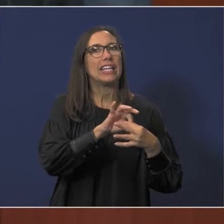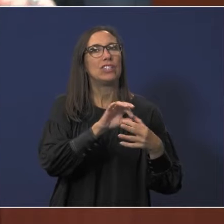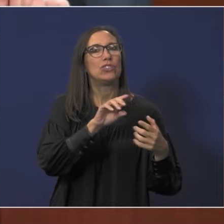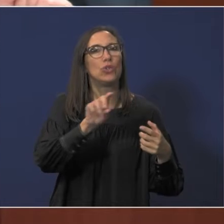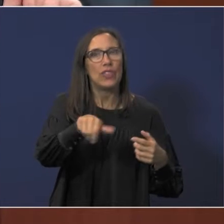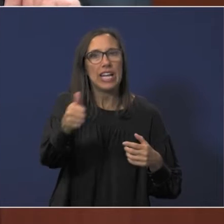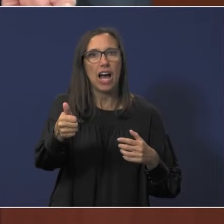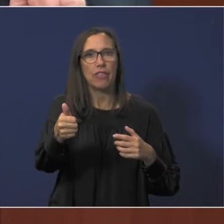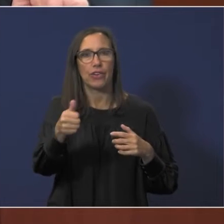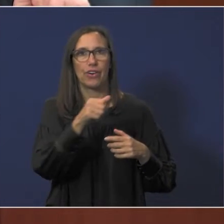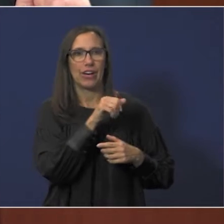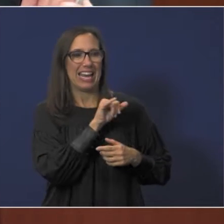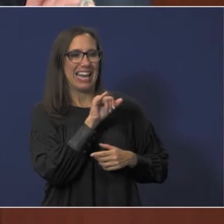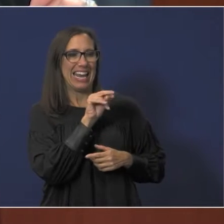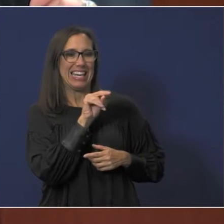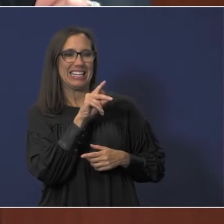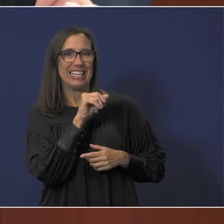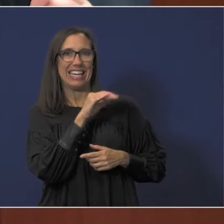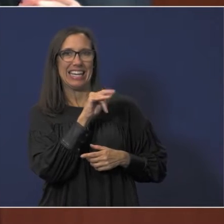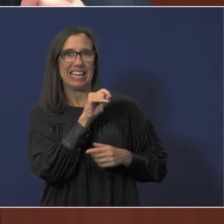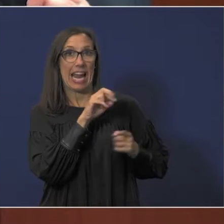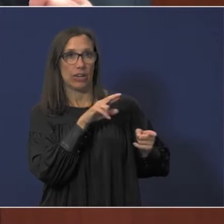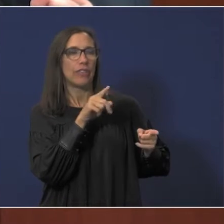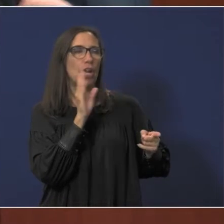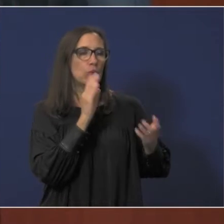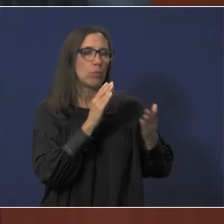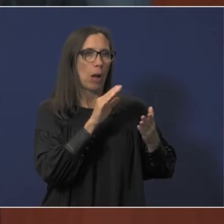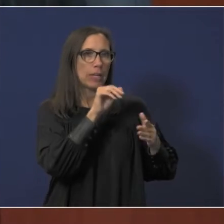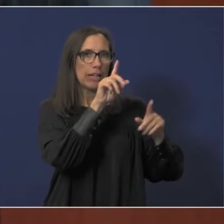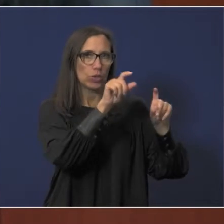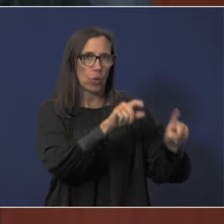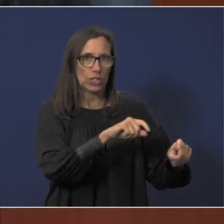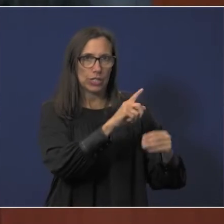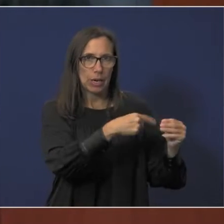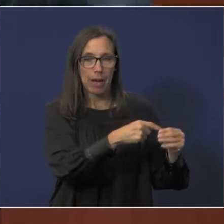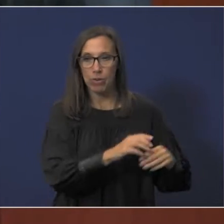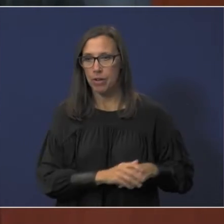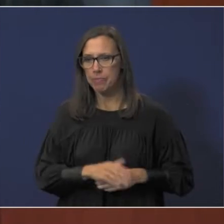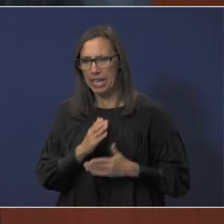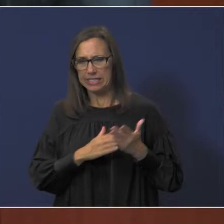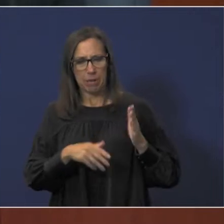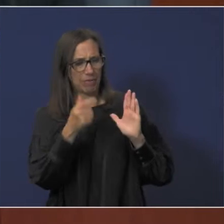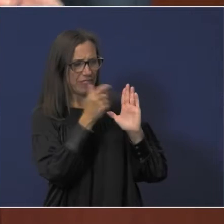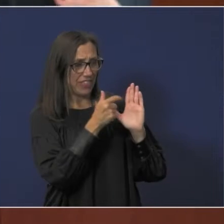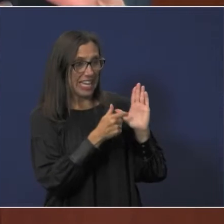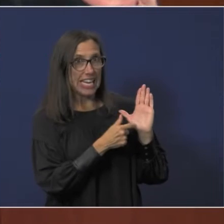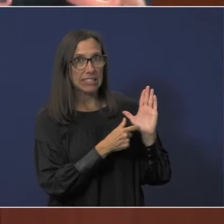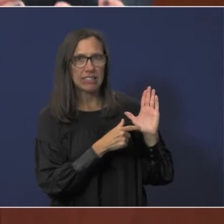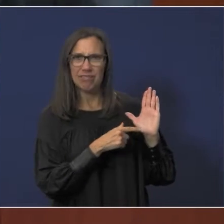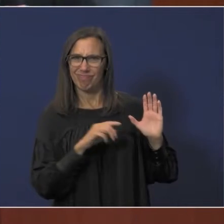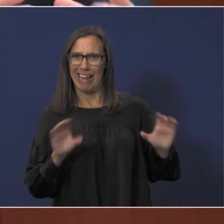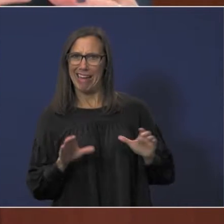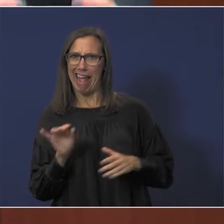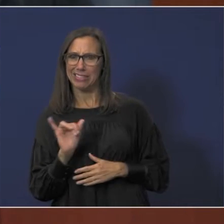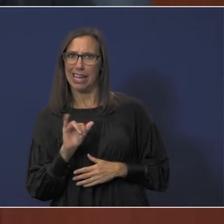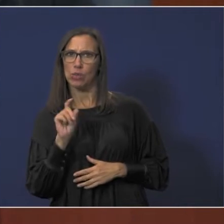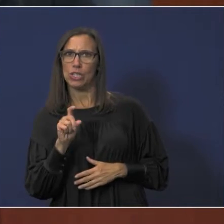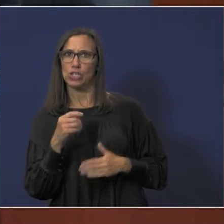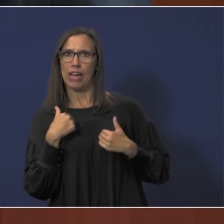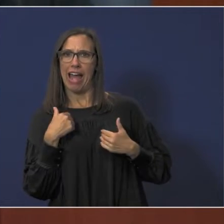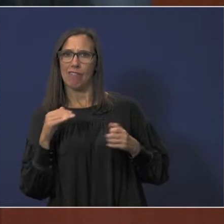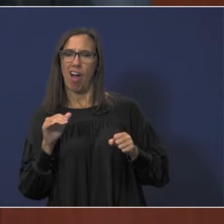indicator that you probably will have questions over, is it some of the indicators act like we should be having enough